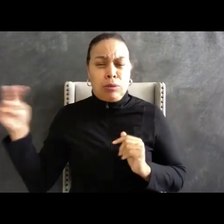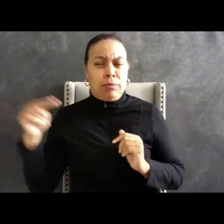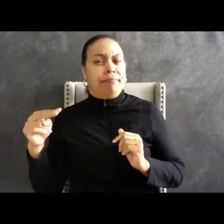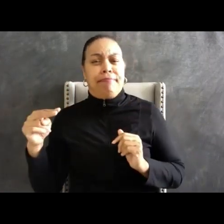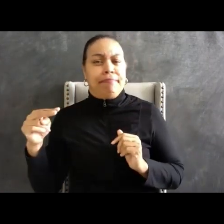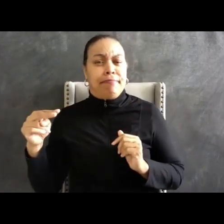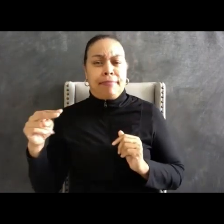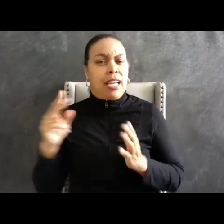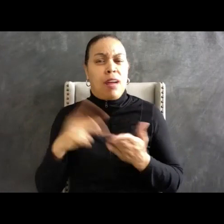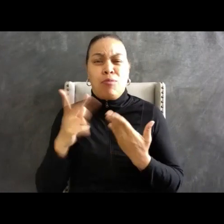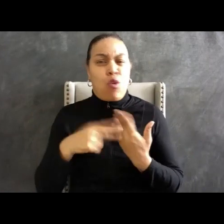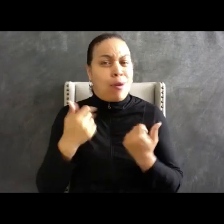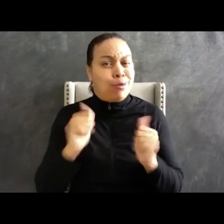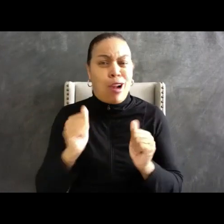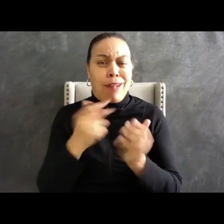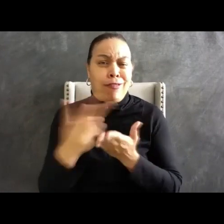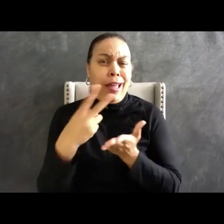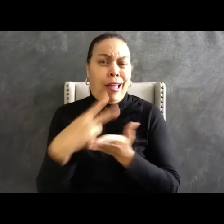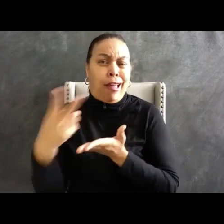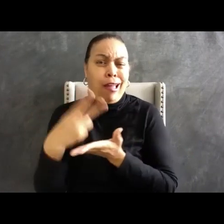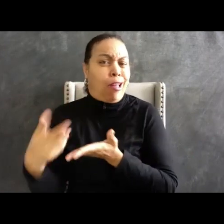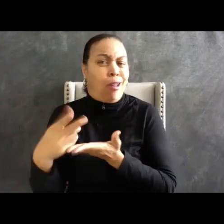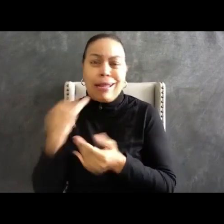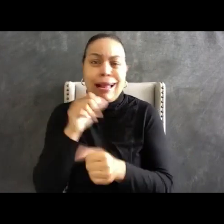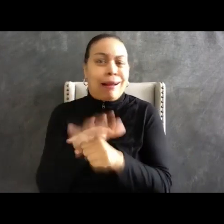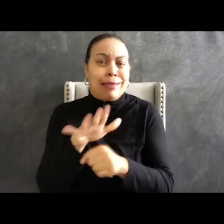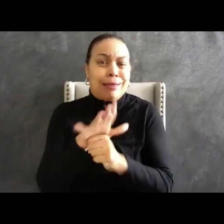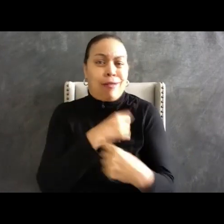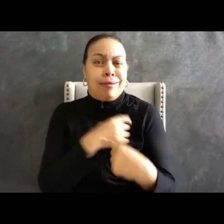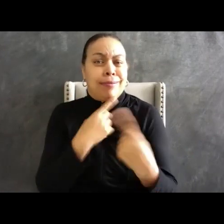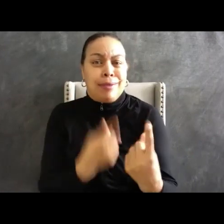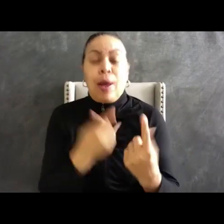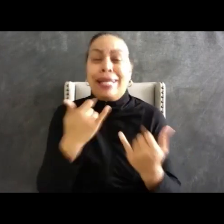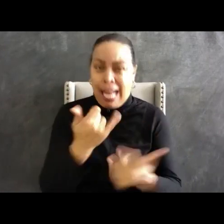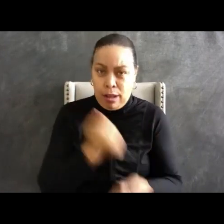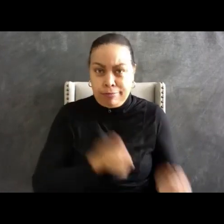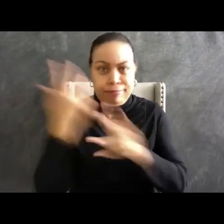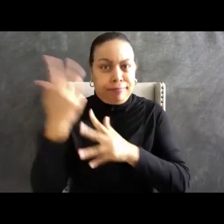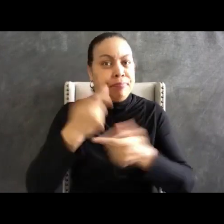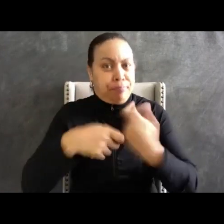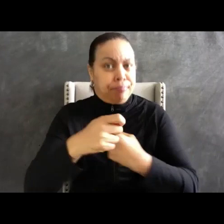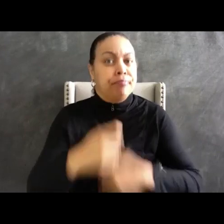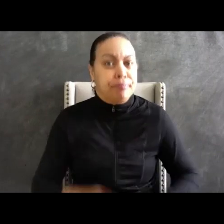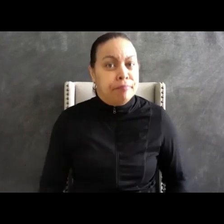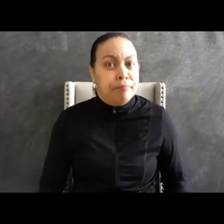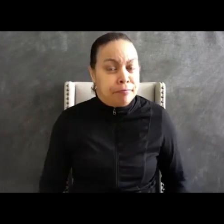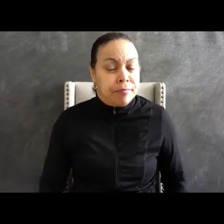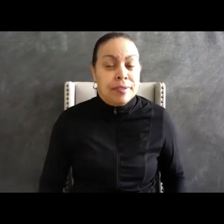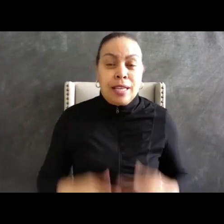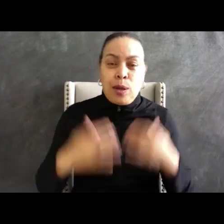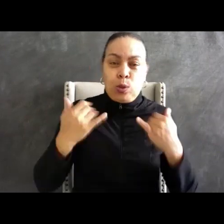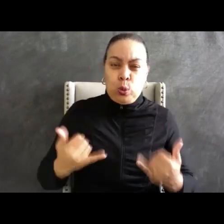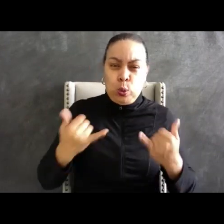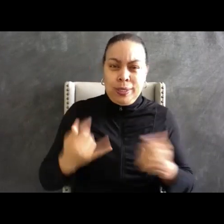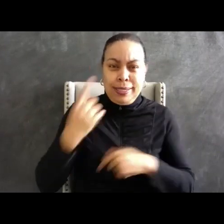law and justice equity, as well as citizens, are demanding that more be done